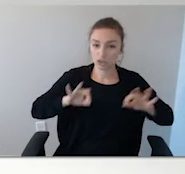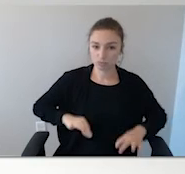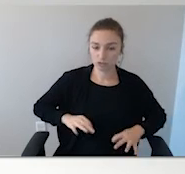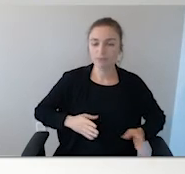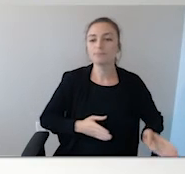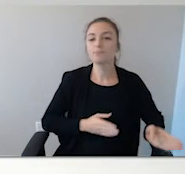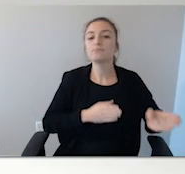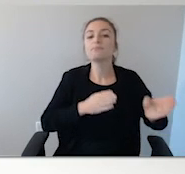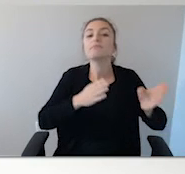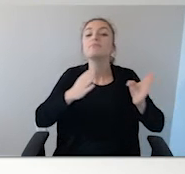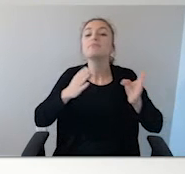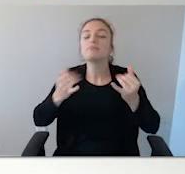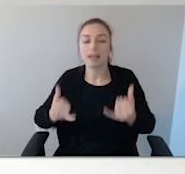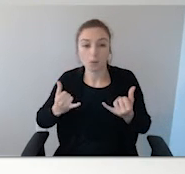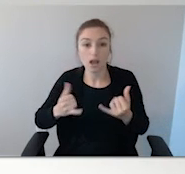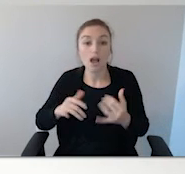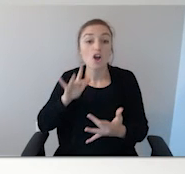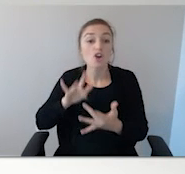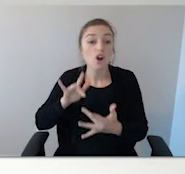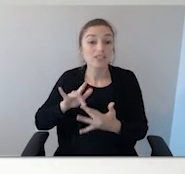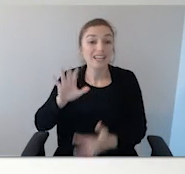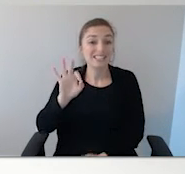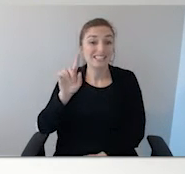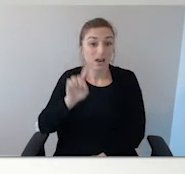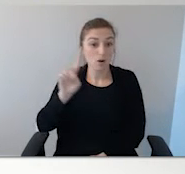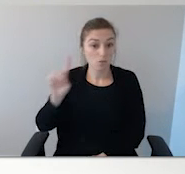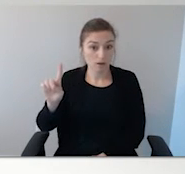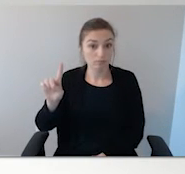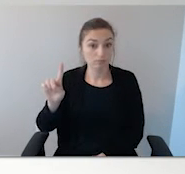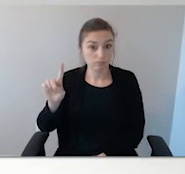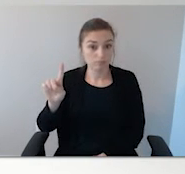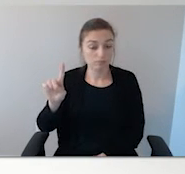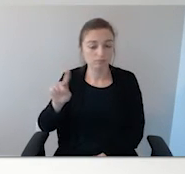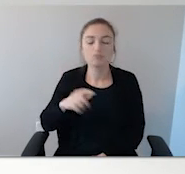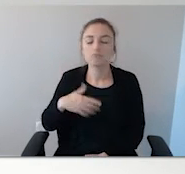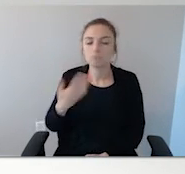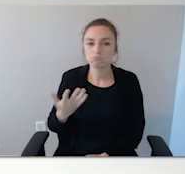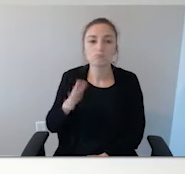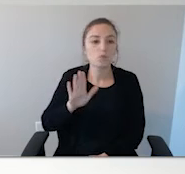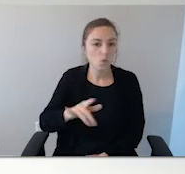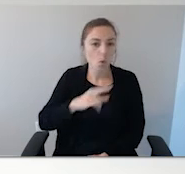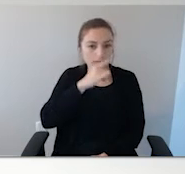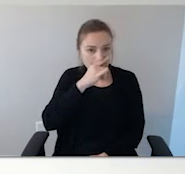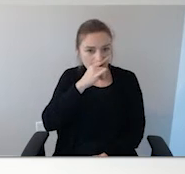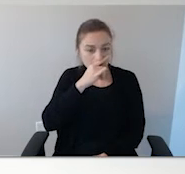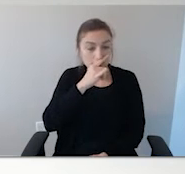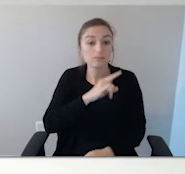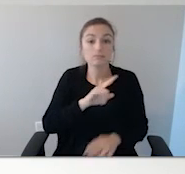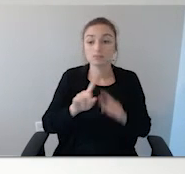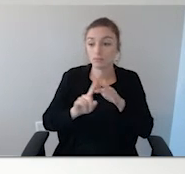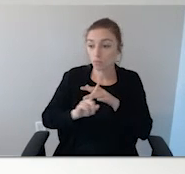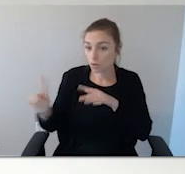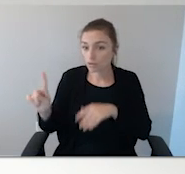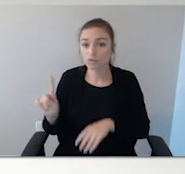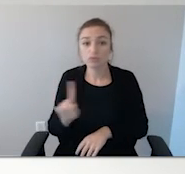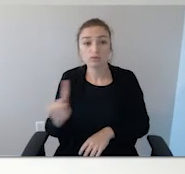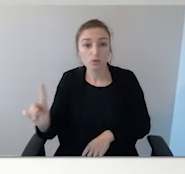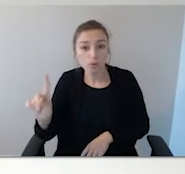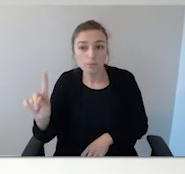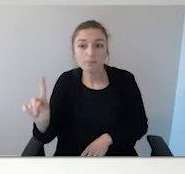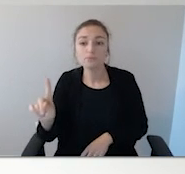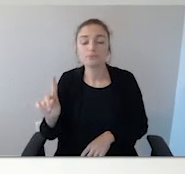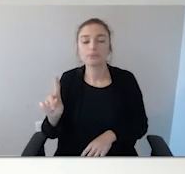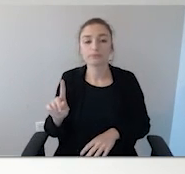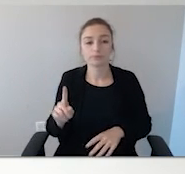Then contacting 911. If your child wanders or elopes from your home, I had a sergeant with St. Lucie County Sheriff's